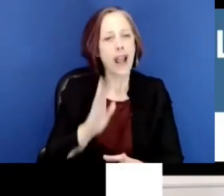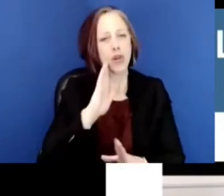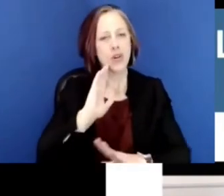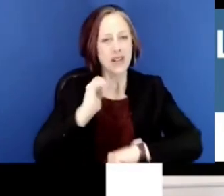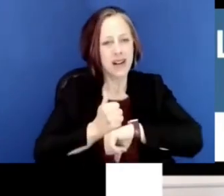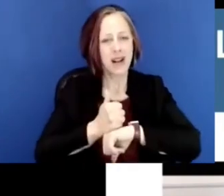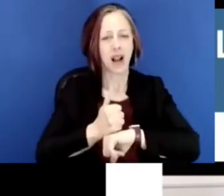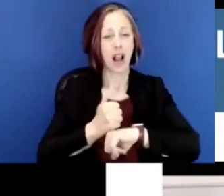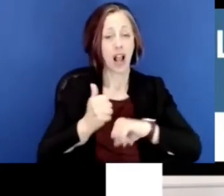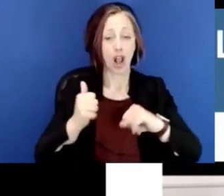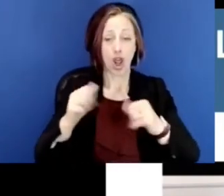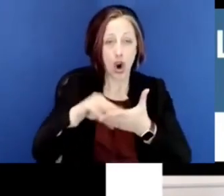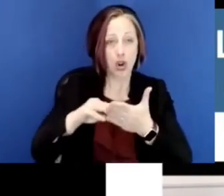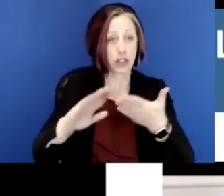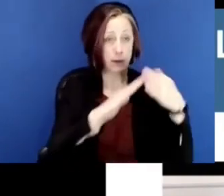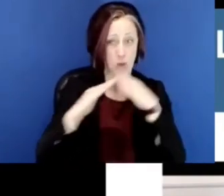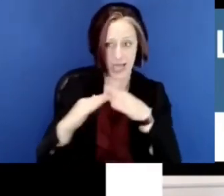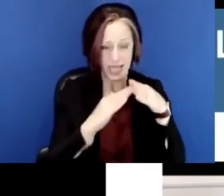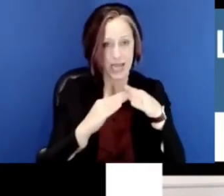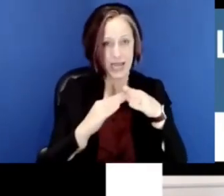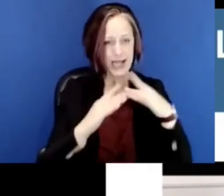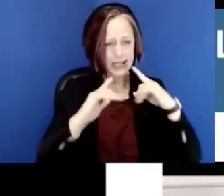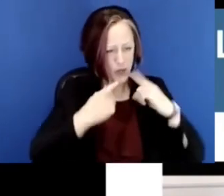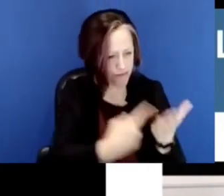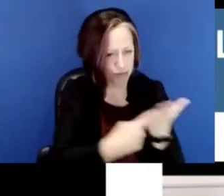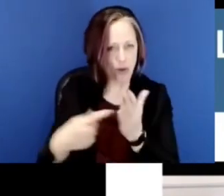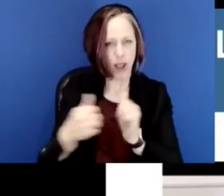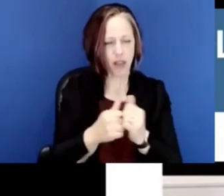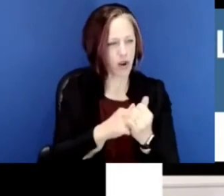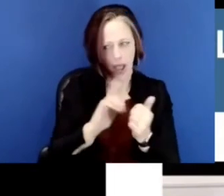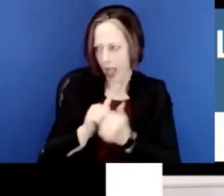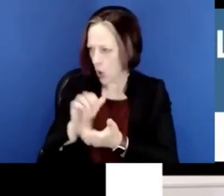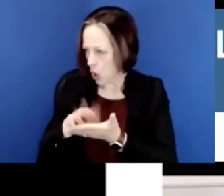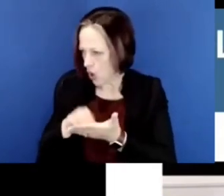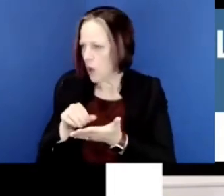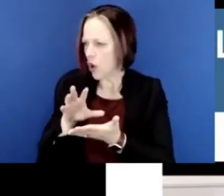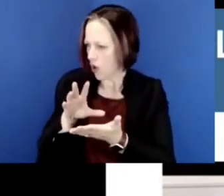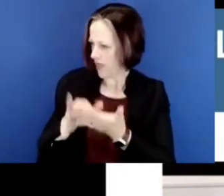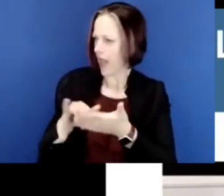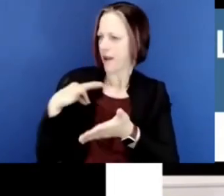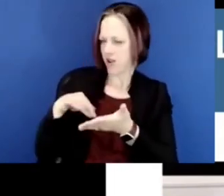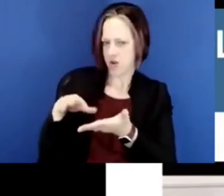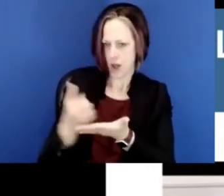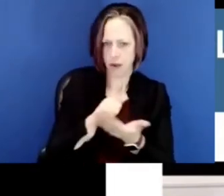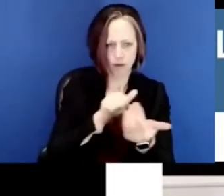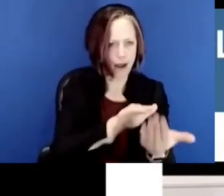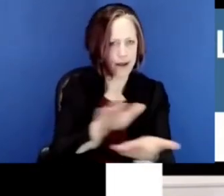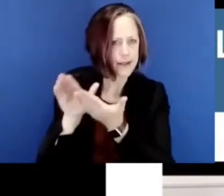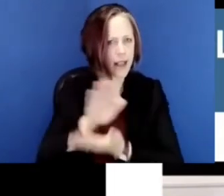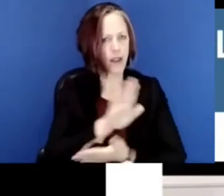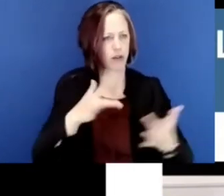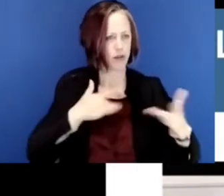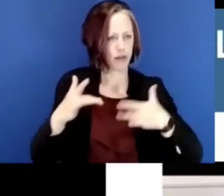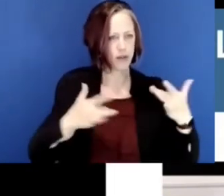a community of learners who engage in serious inquiry together, using what we know about how people learn to address